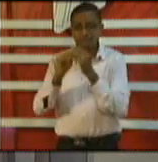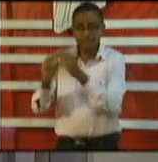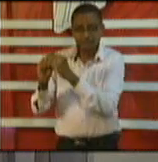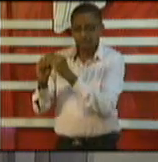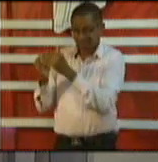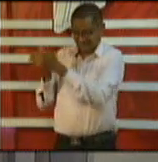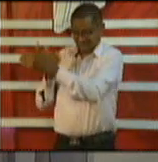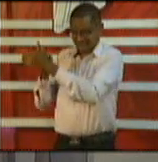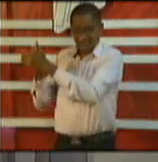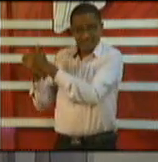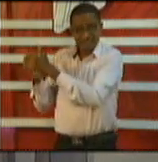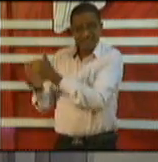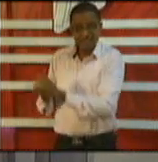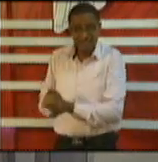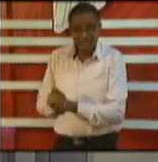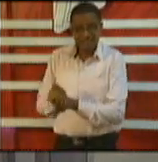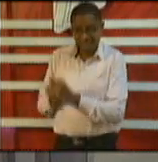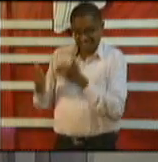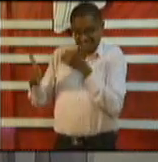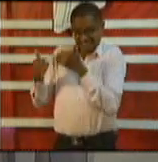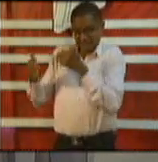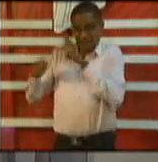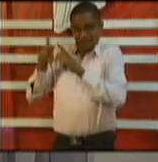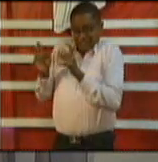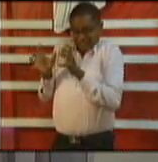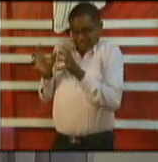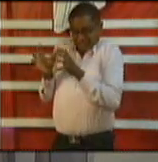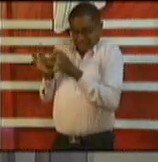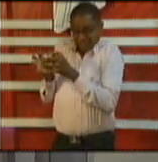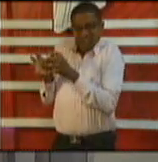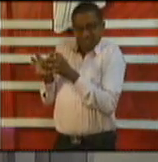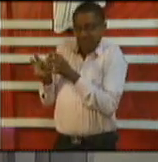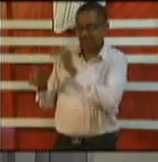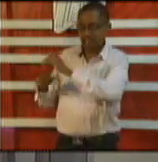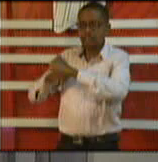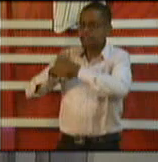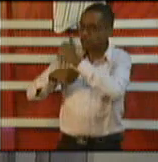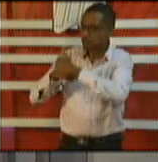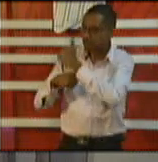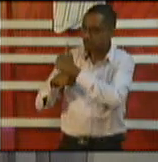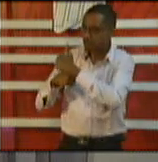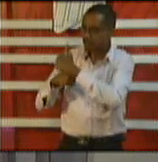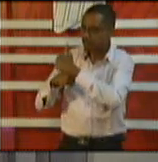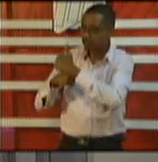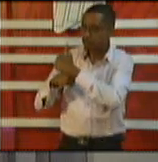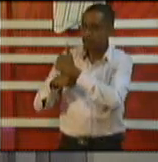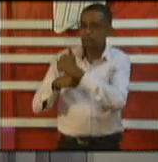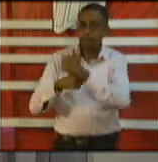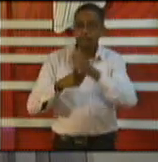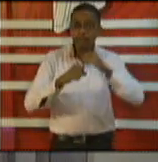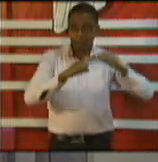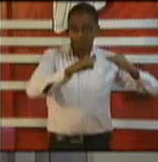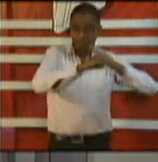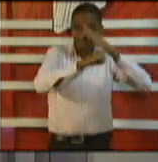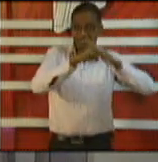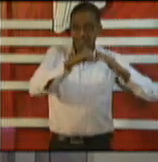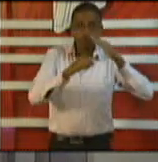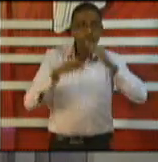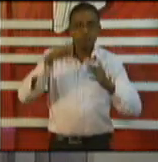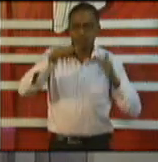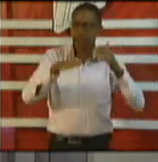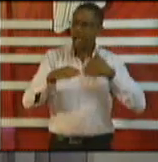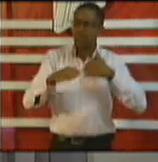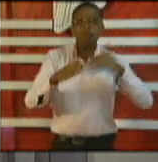other there's a dangerous setting a beach where you have strong natural breezes